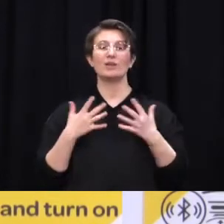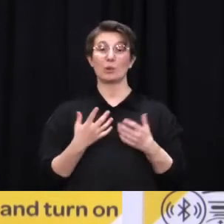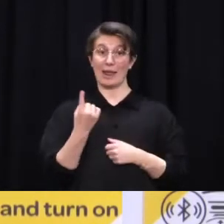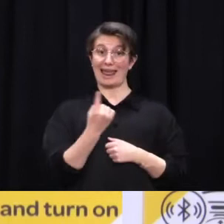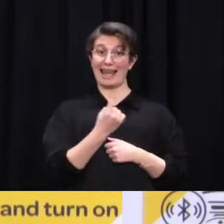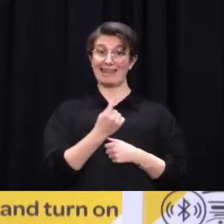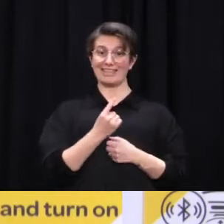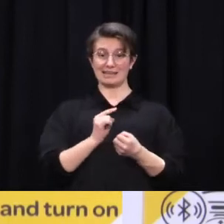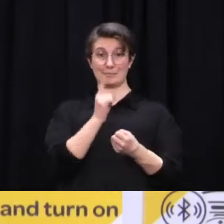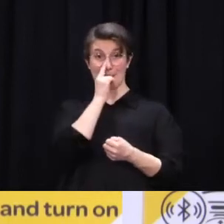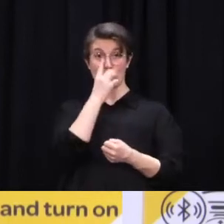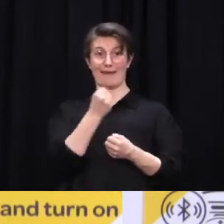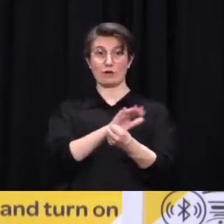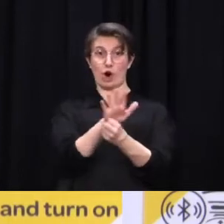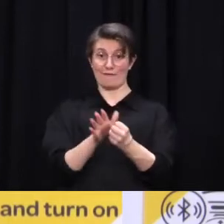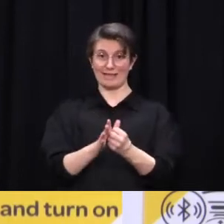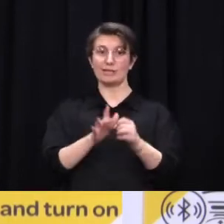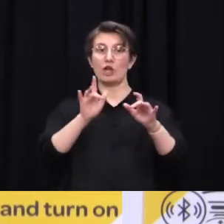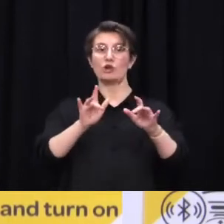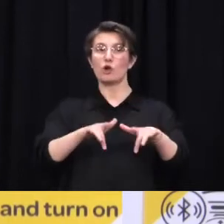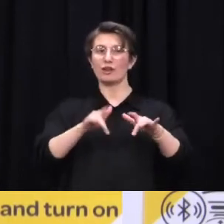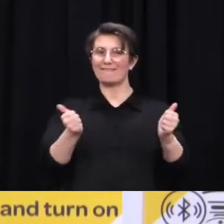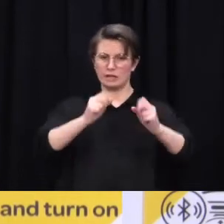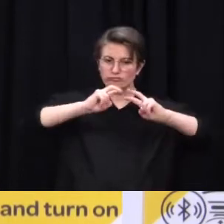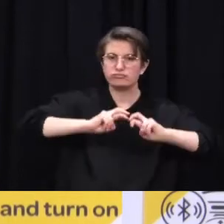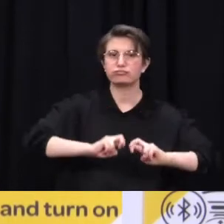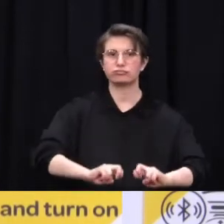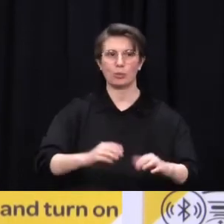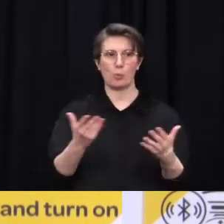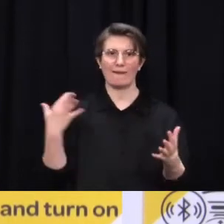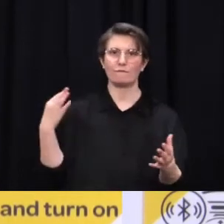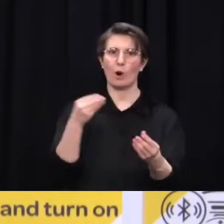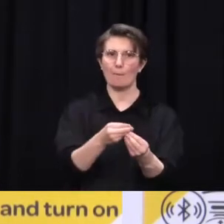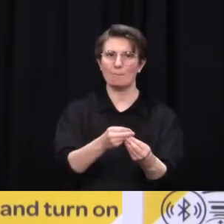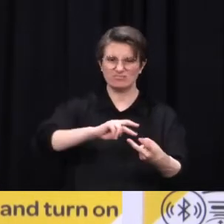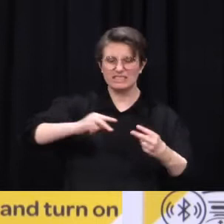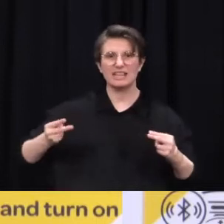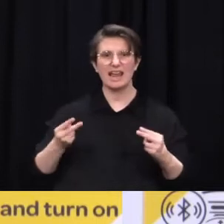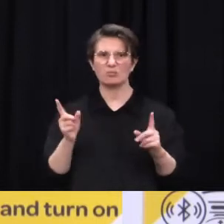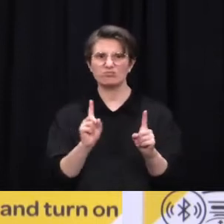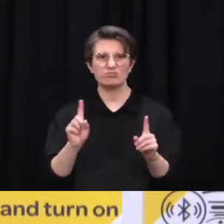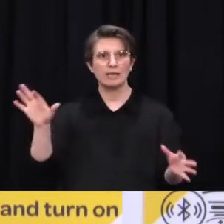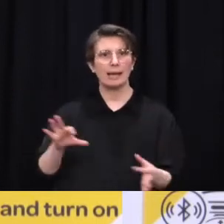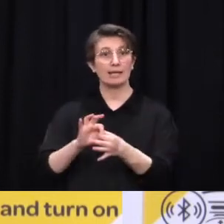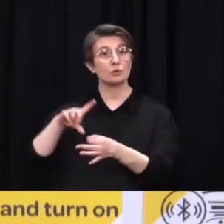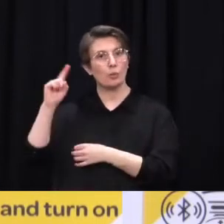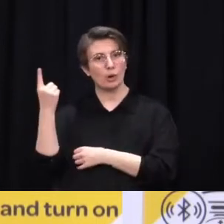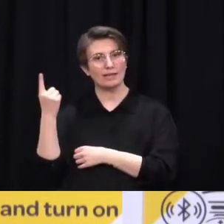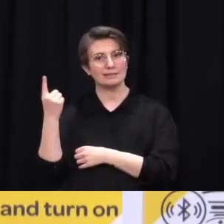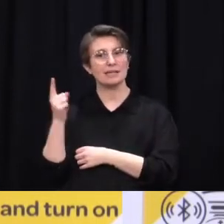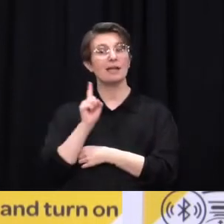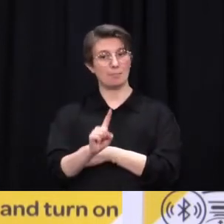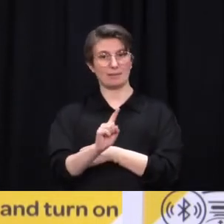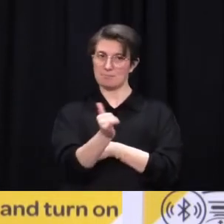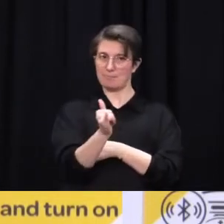those are University of Auckland students. So we would anticipate that link there, but we'll update as soon as we've got more information on that. Does it seem that so far the